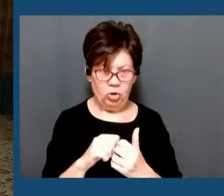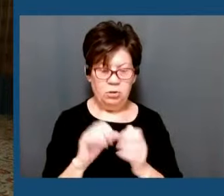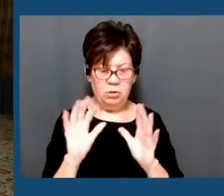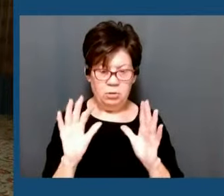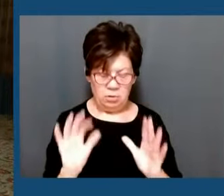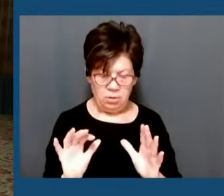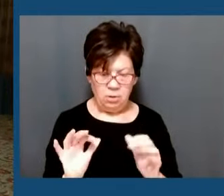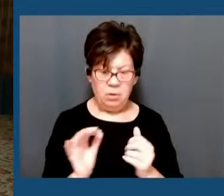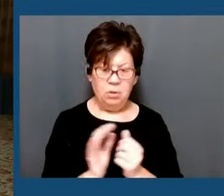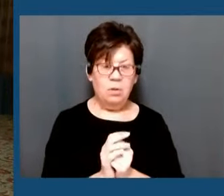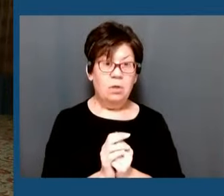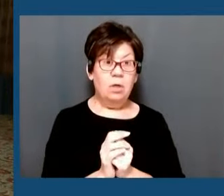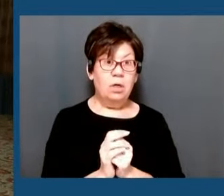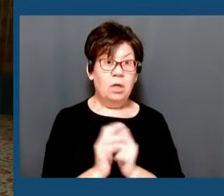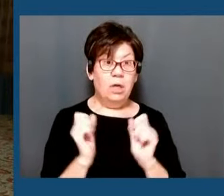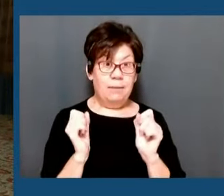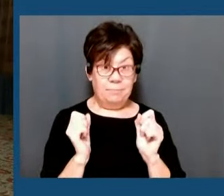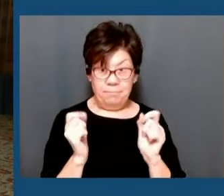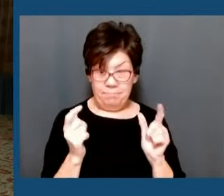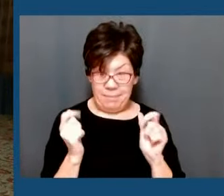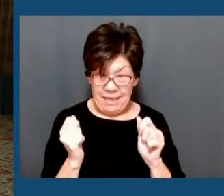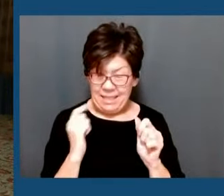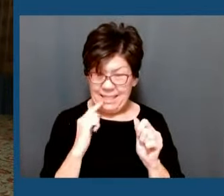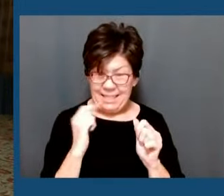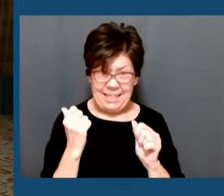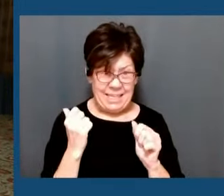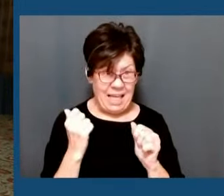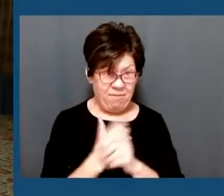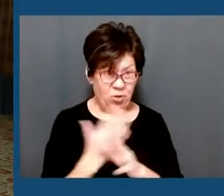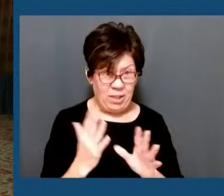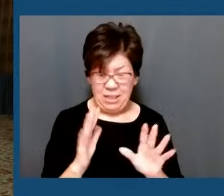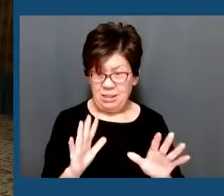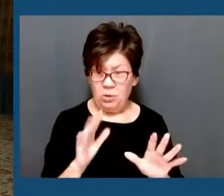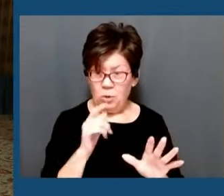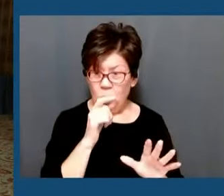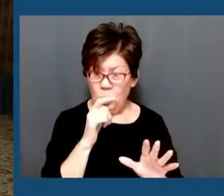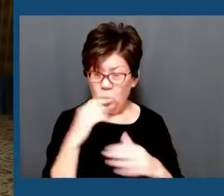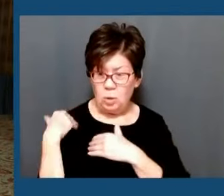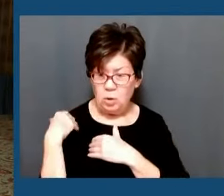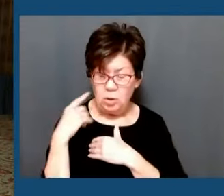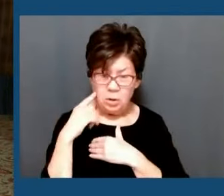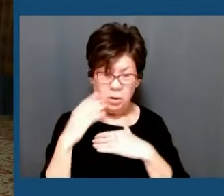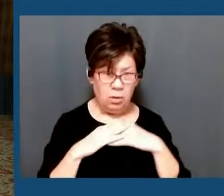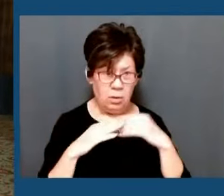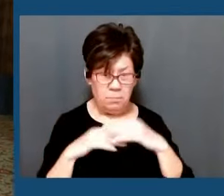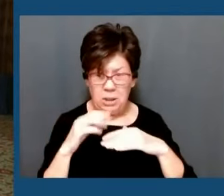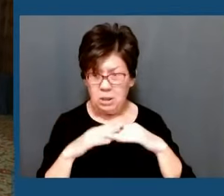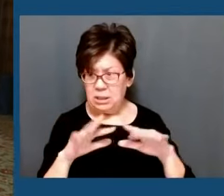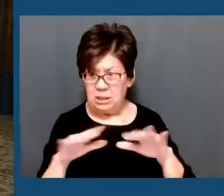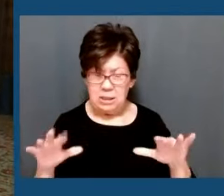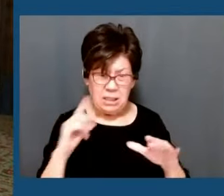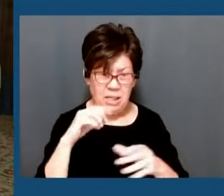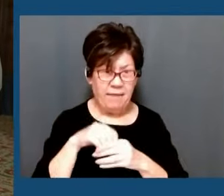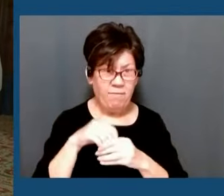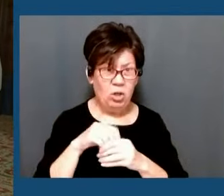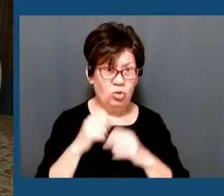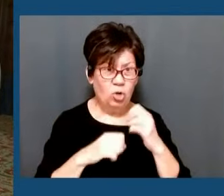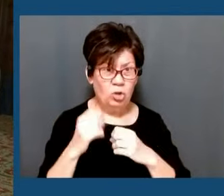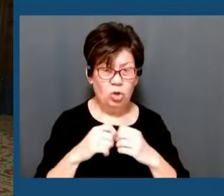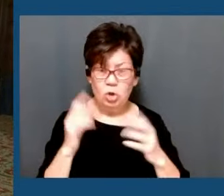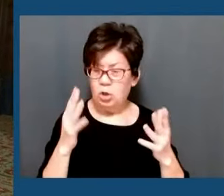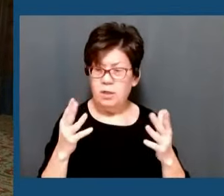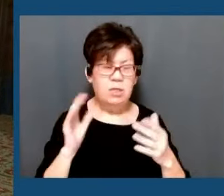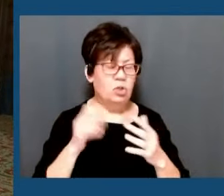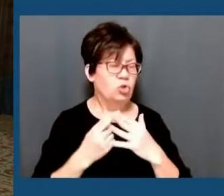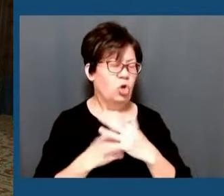all of the infrastructure agencies activated their policies and procedures to deal with this. Because while highly unusual in the